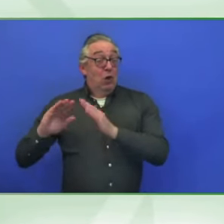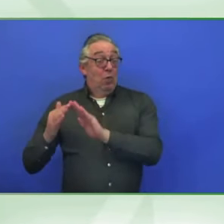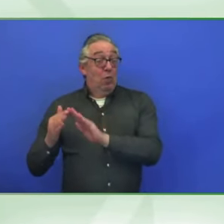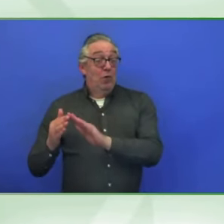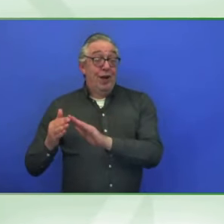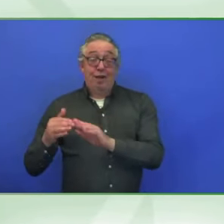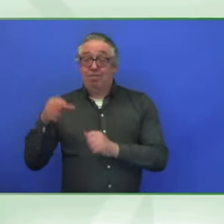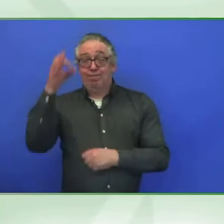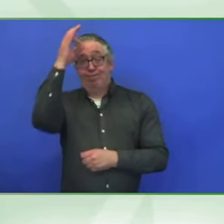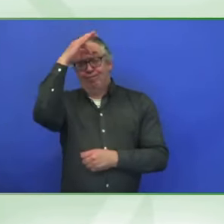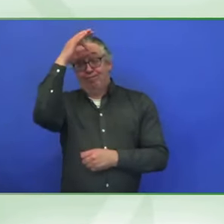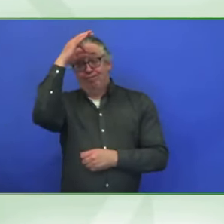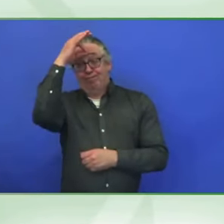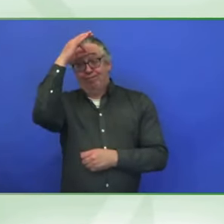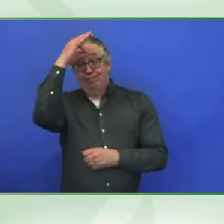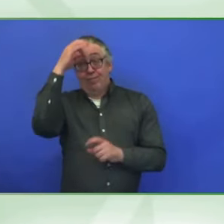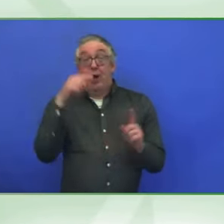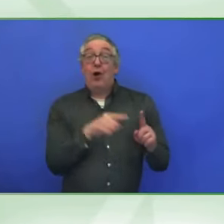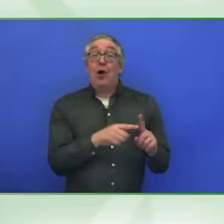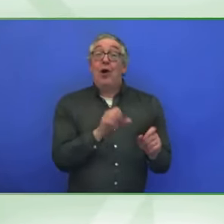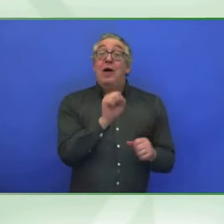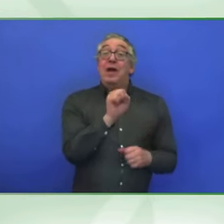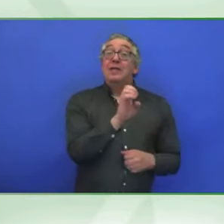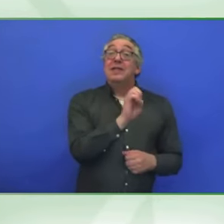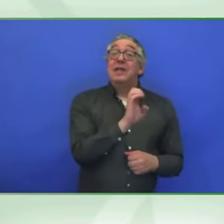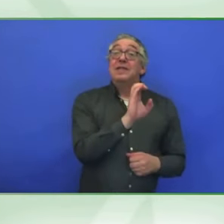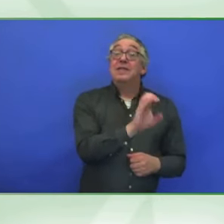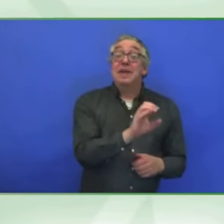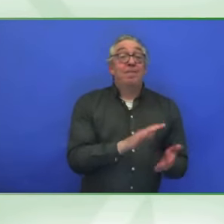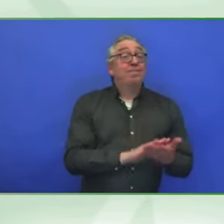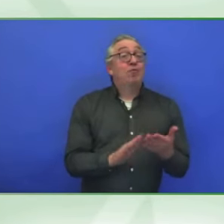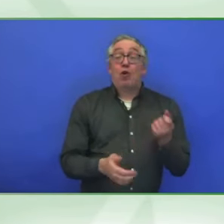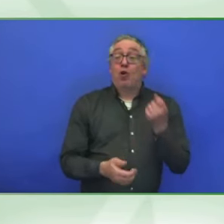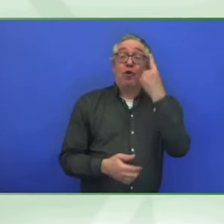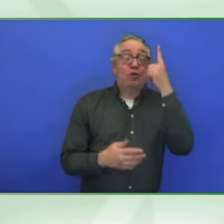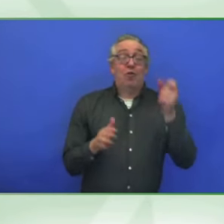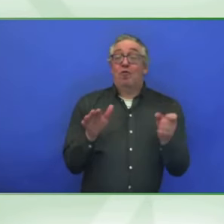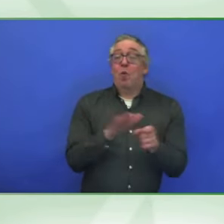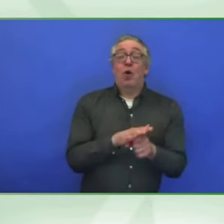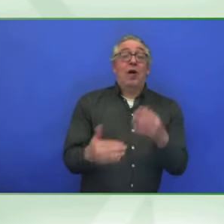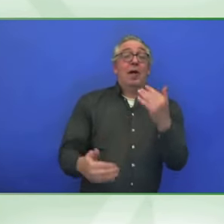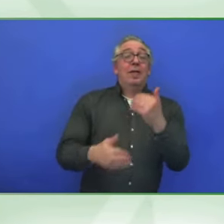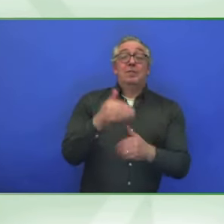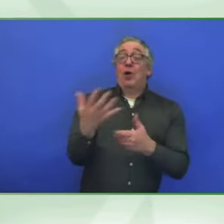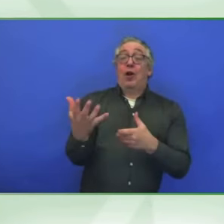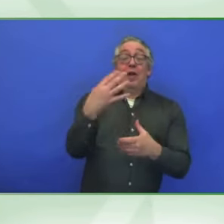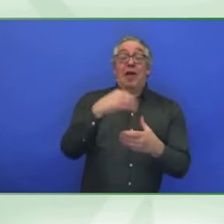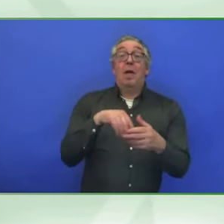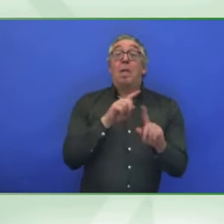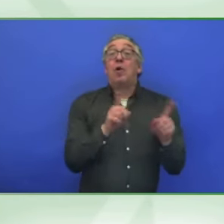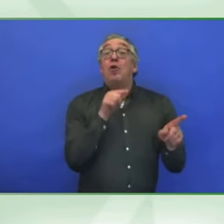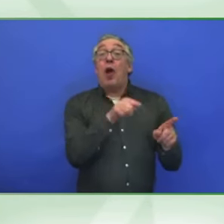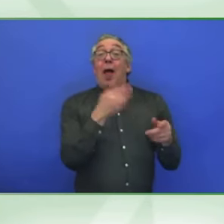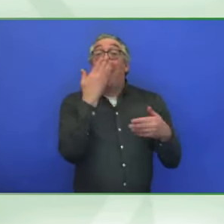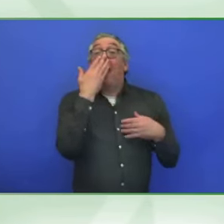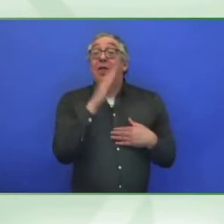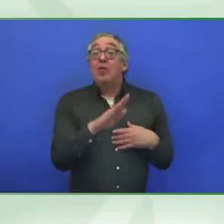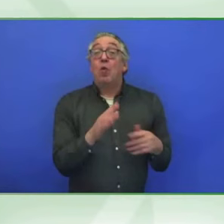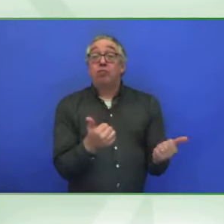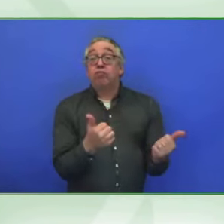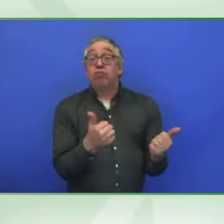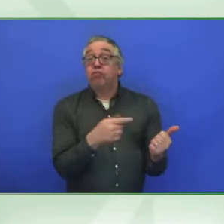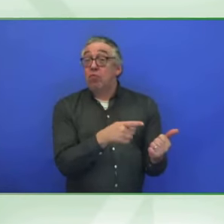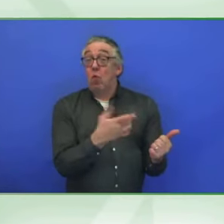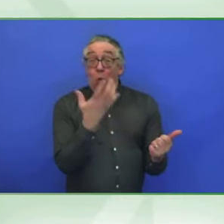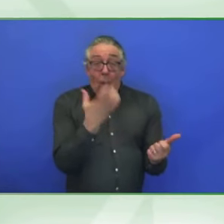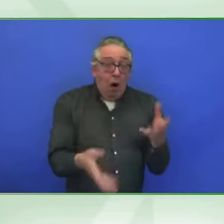these considerations into how they're going to formulate these rules. They're very open to learning more. So again, I would just go back to what I said